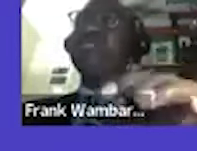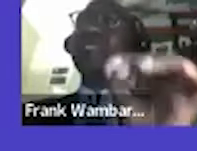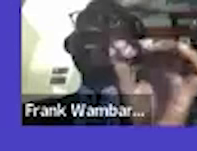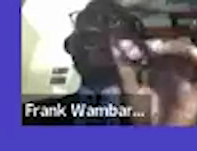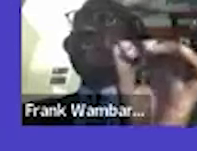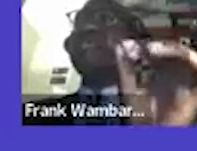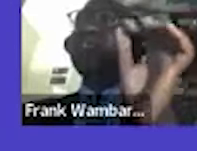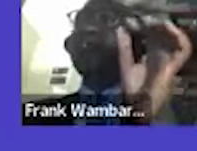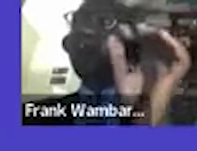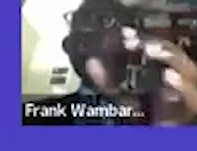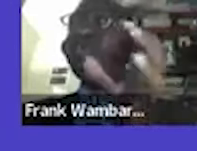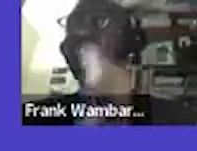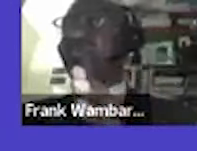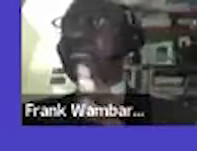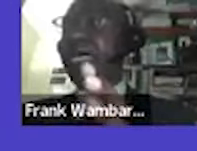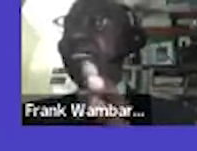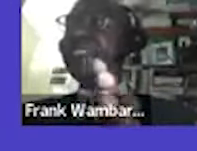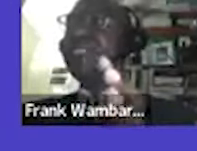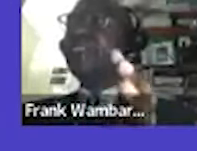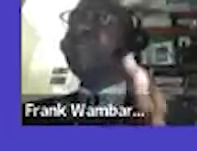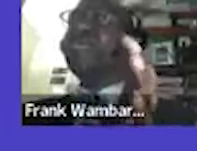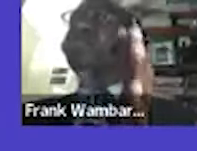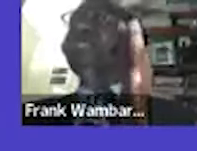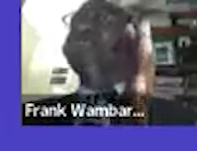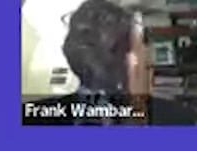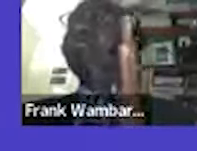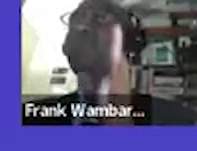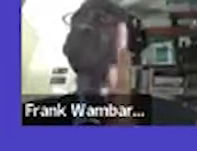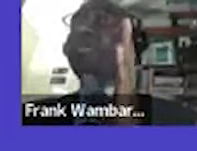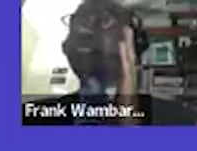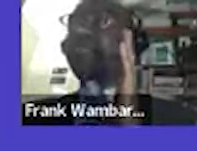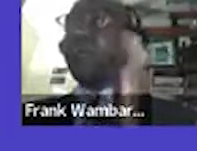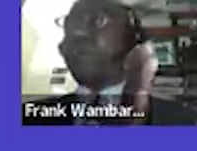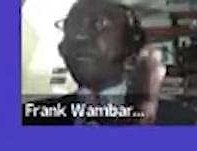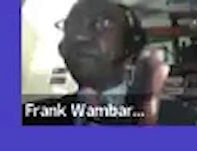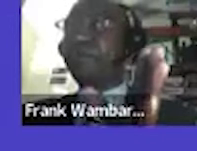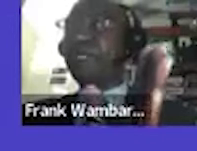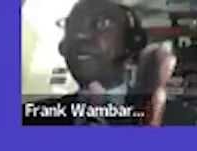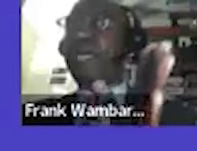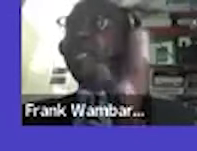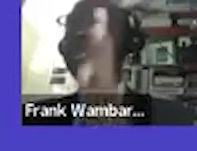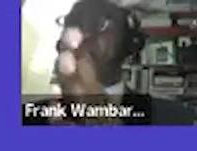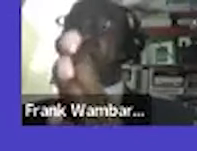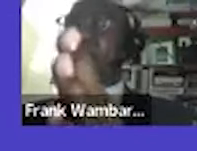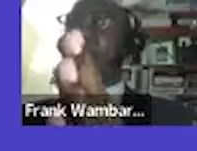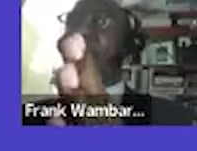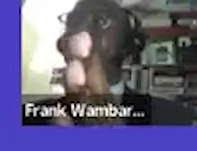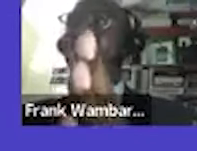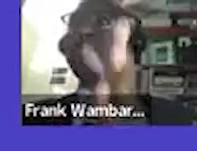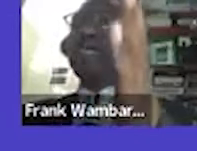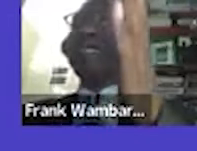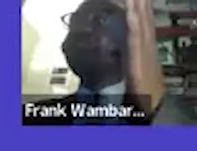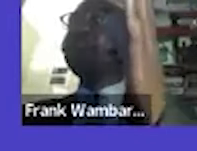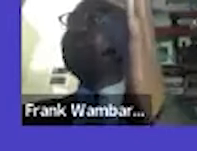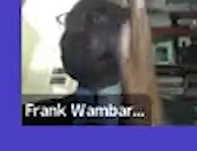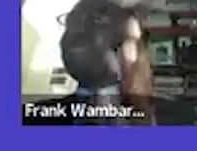job that somebody got in a foreign land to make sure that that job is proper and in fact in the minister